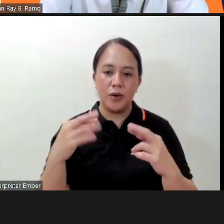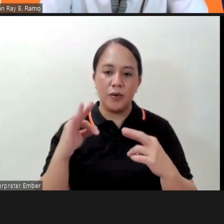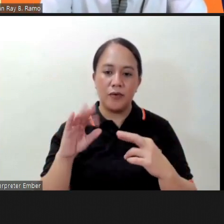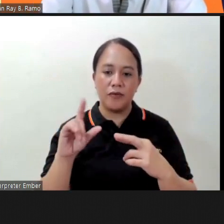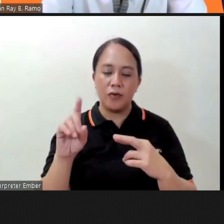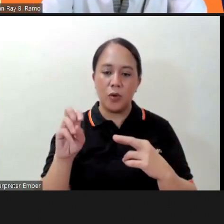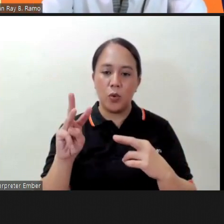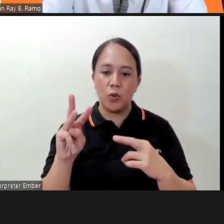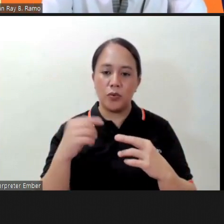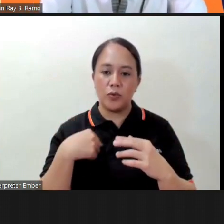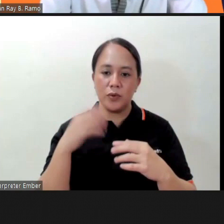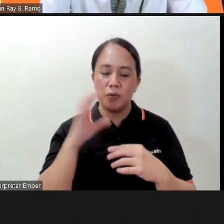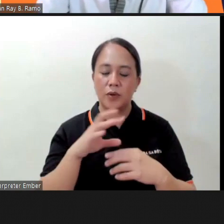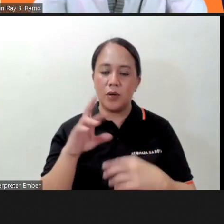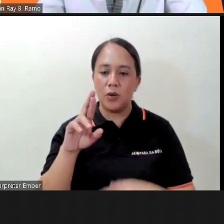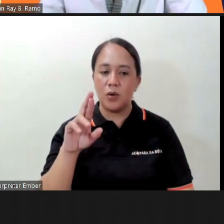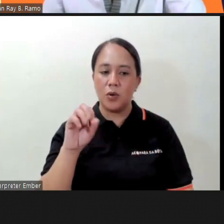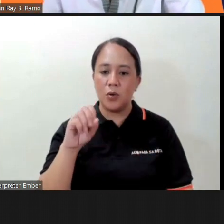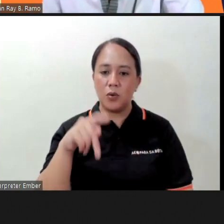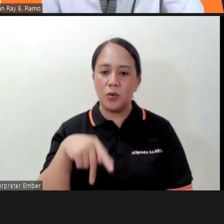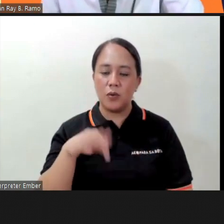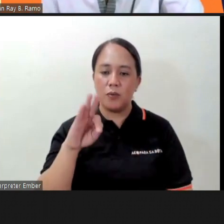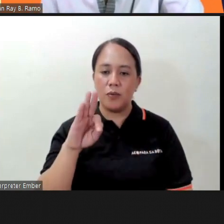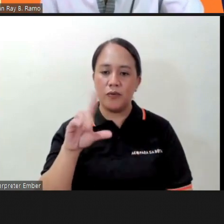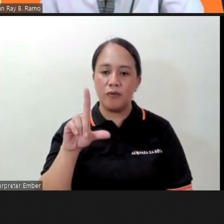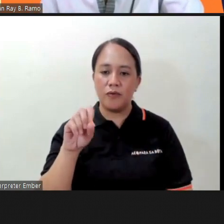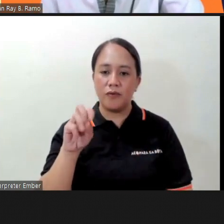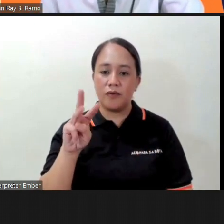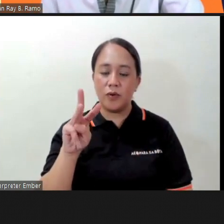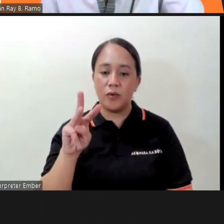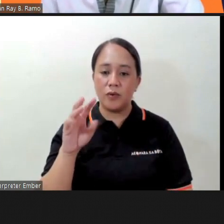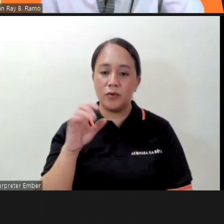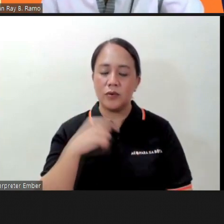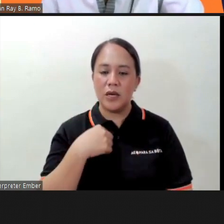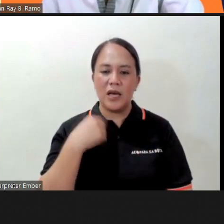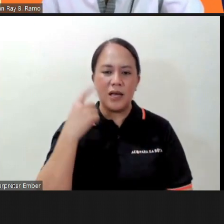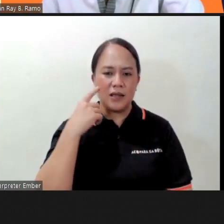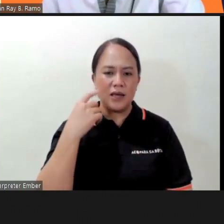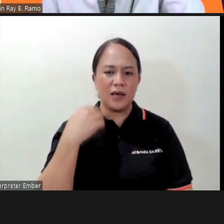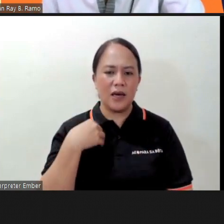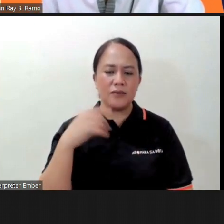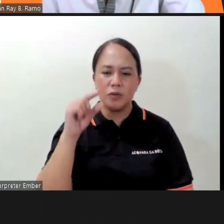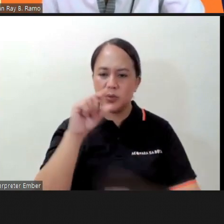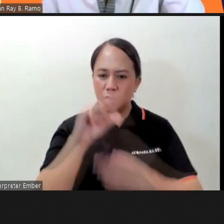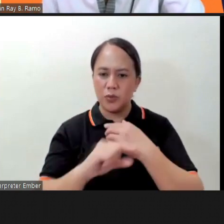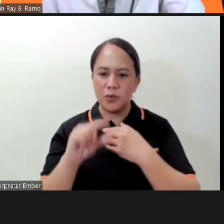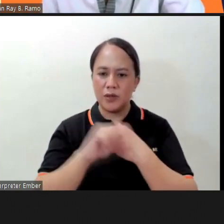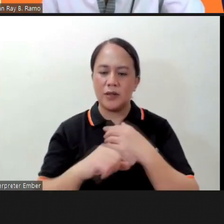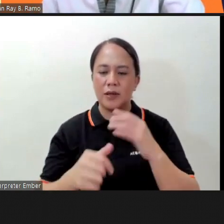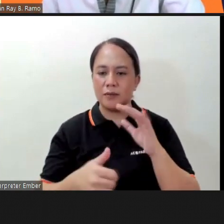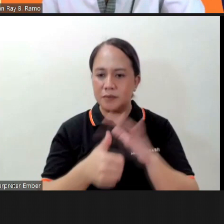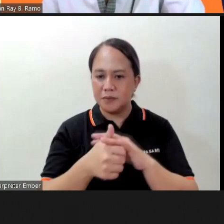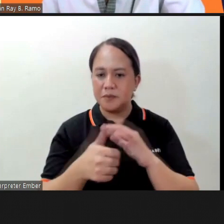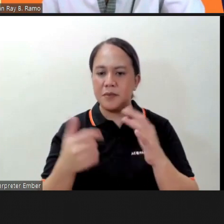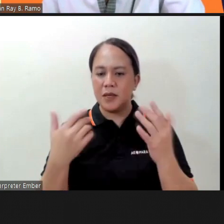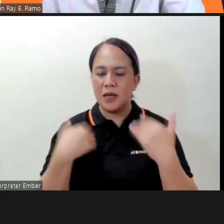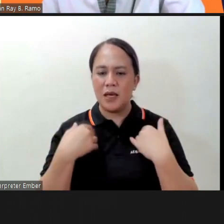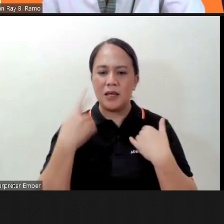if you search for rope flow and there are or even rope flow in Google there are many people there